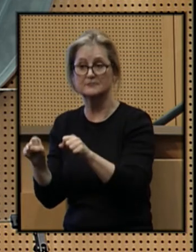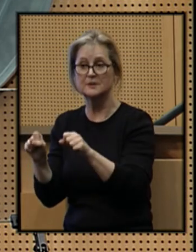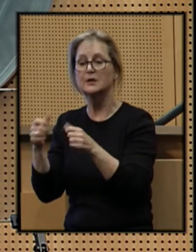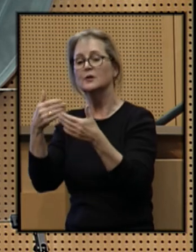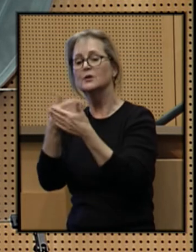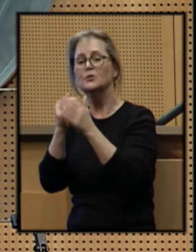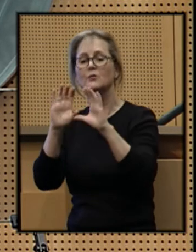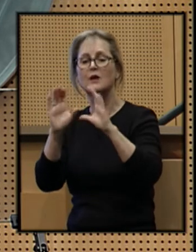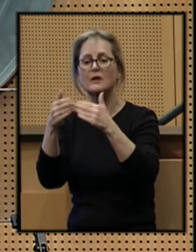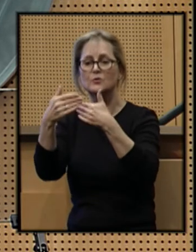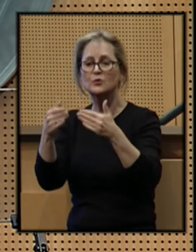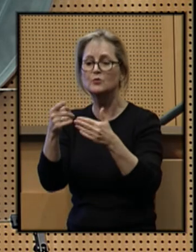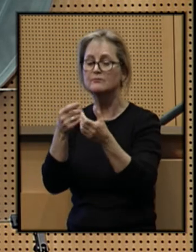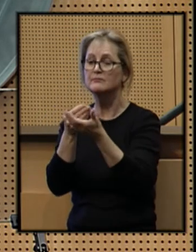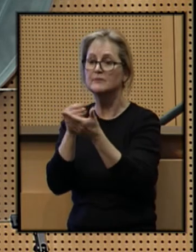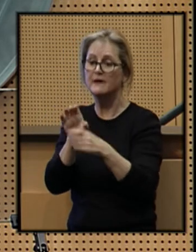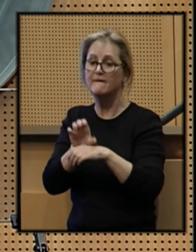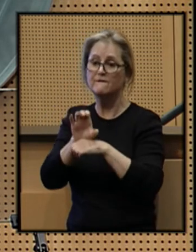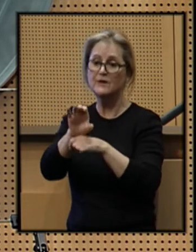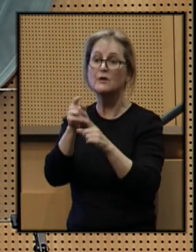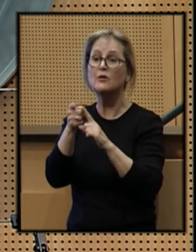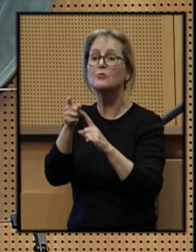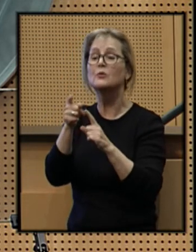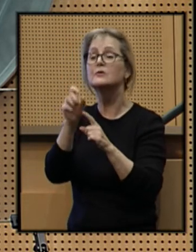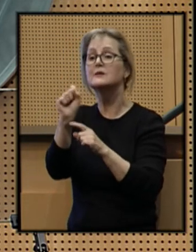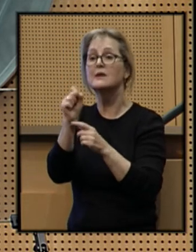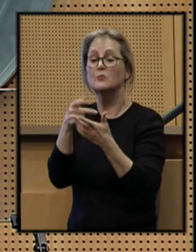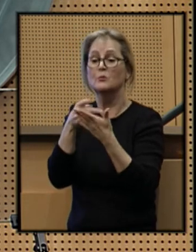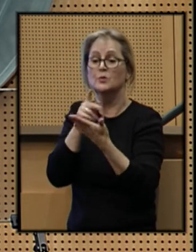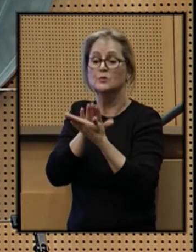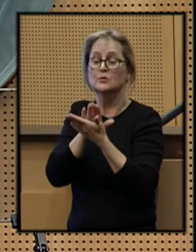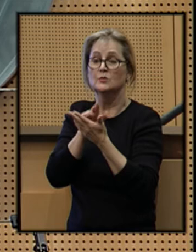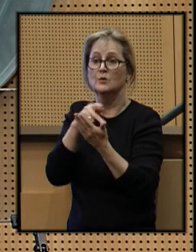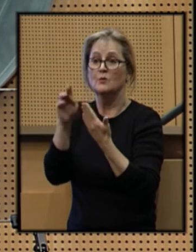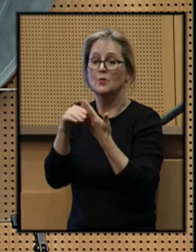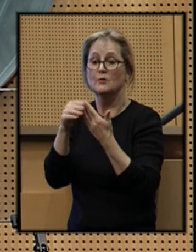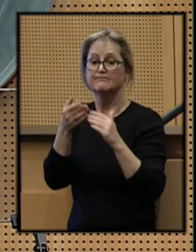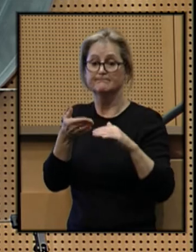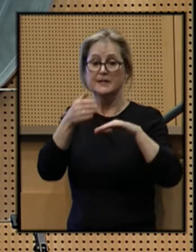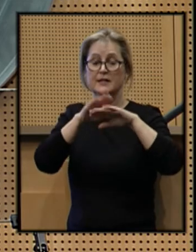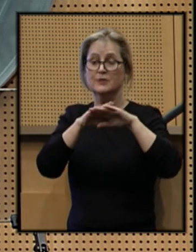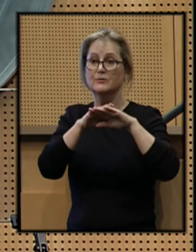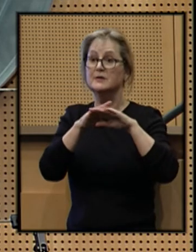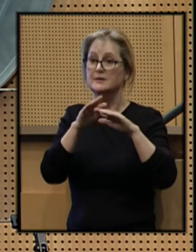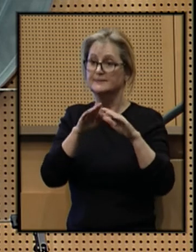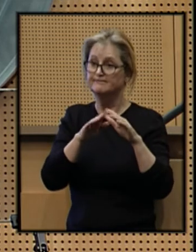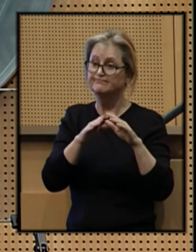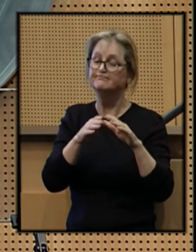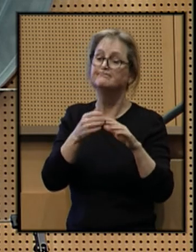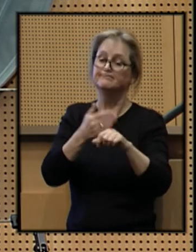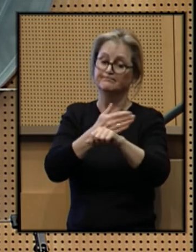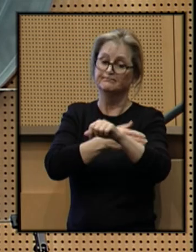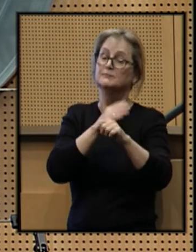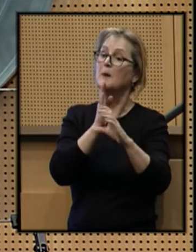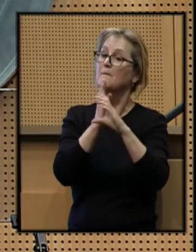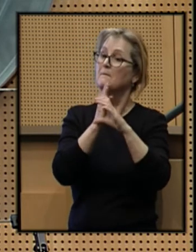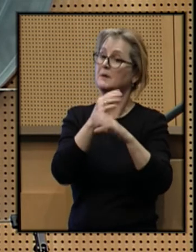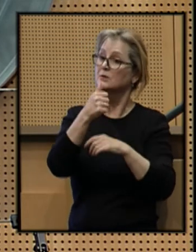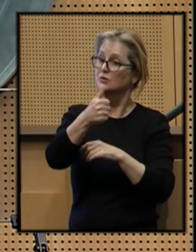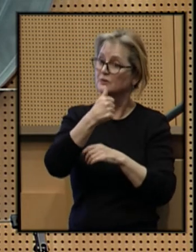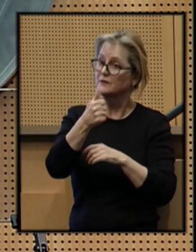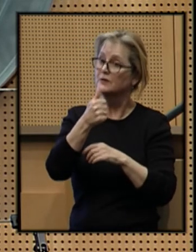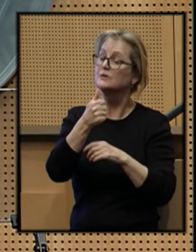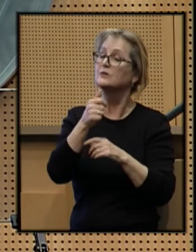new classrooms funded by the Seattle Preschool Program, increased bus service funded by our transit levy,